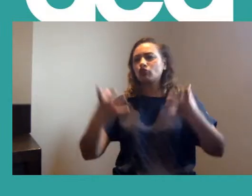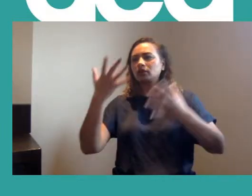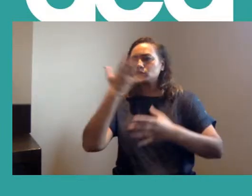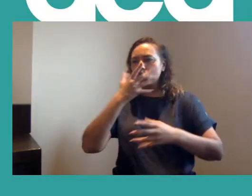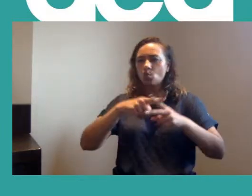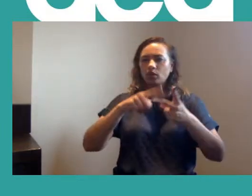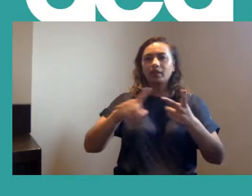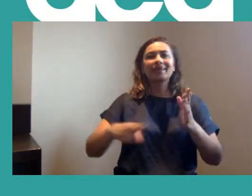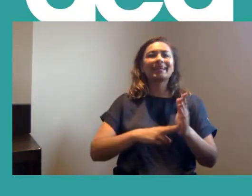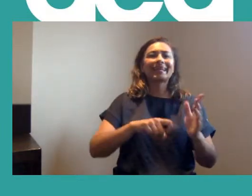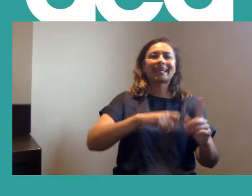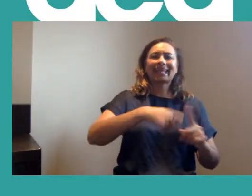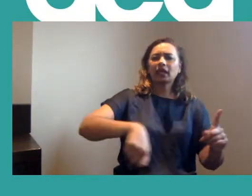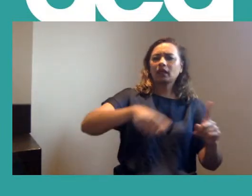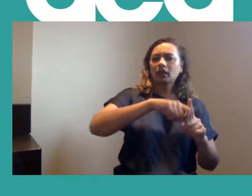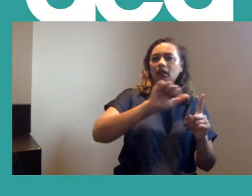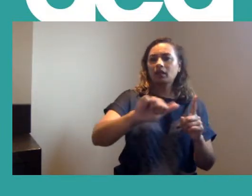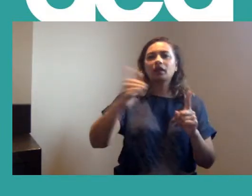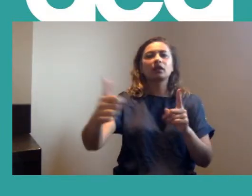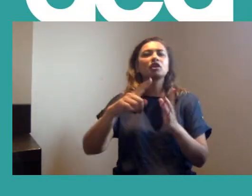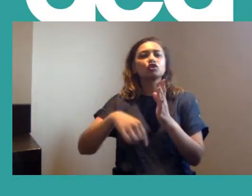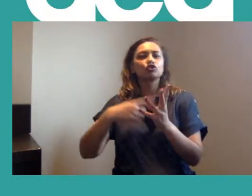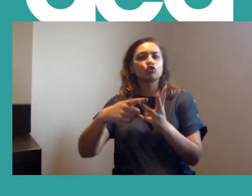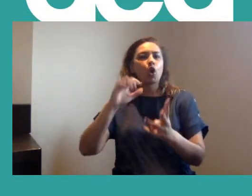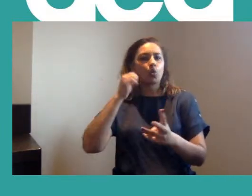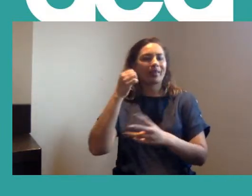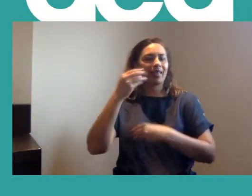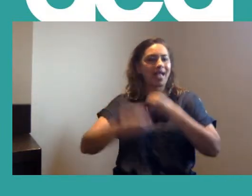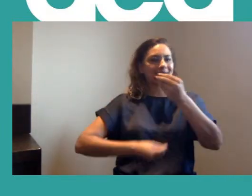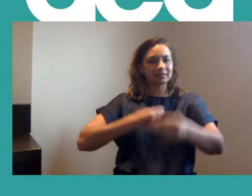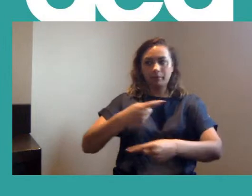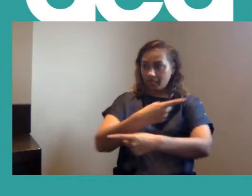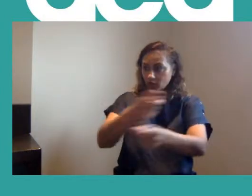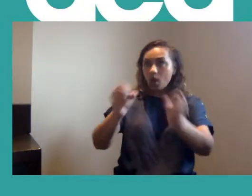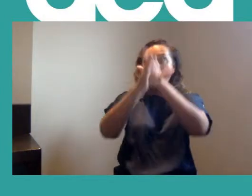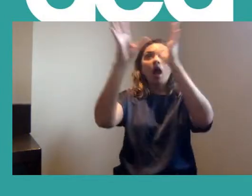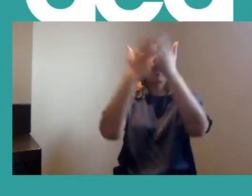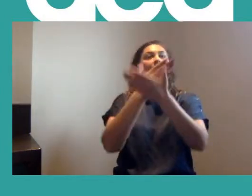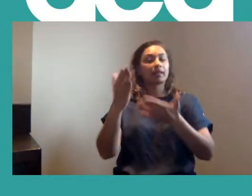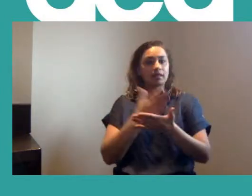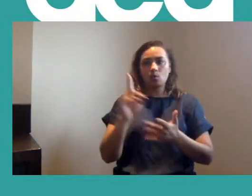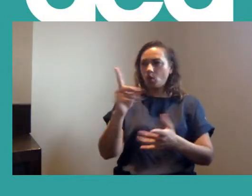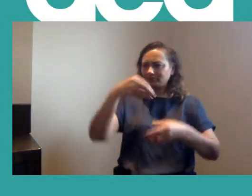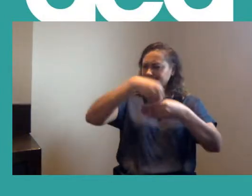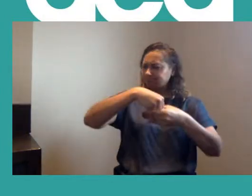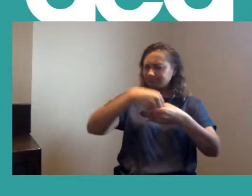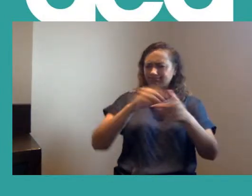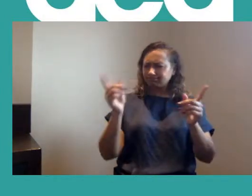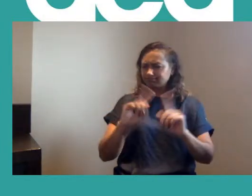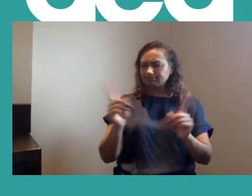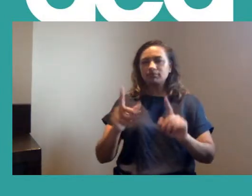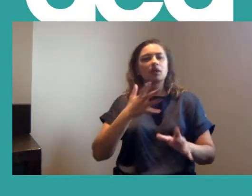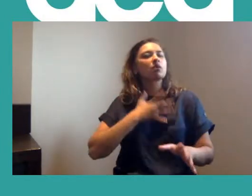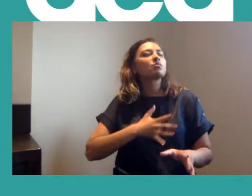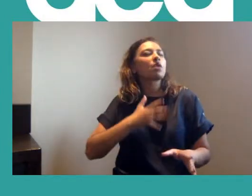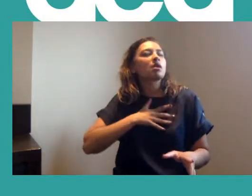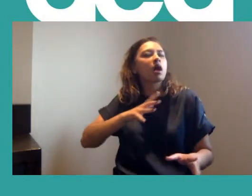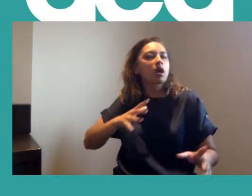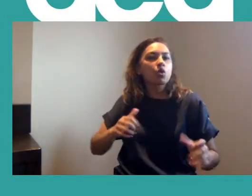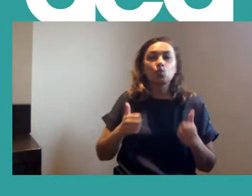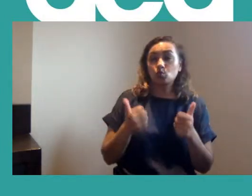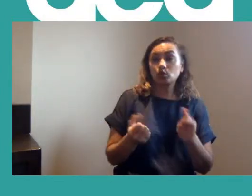Nick and Joe are going to explain what it's all about. But you know, I would really love to take this opportunity,